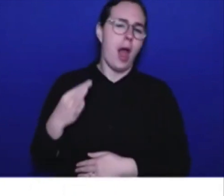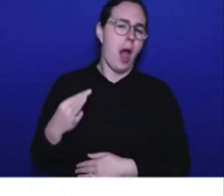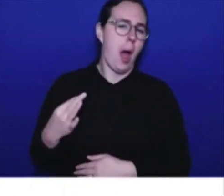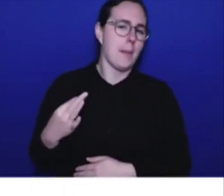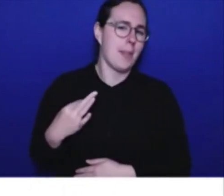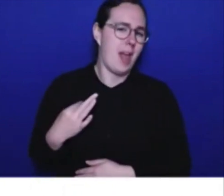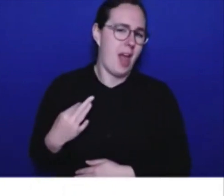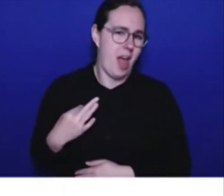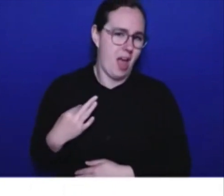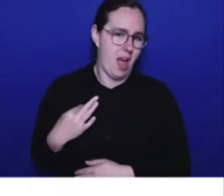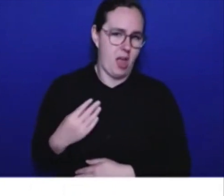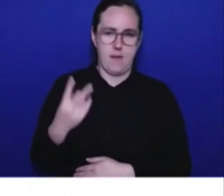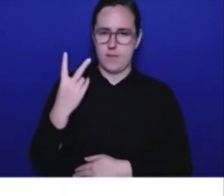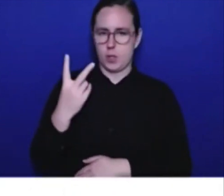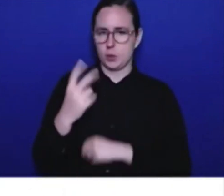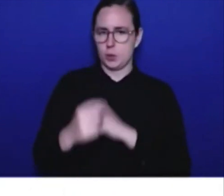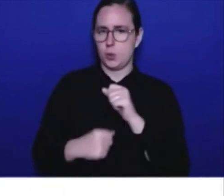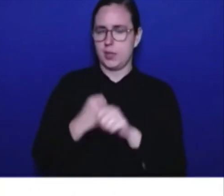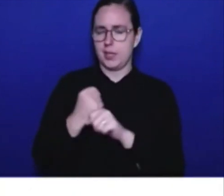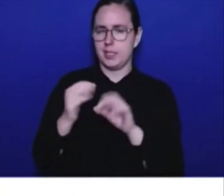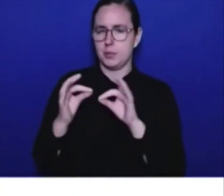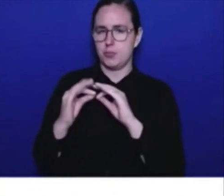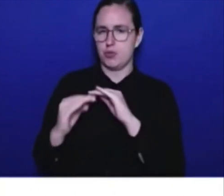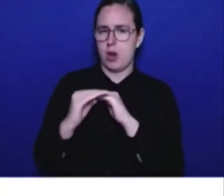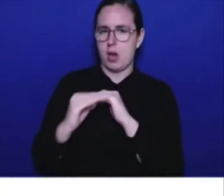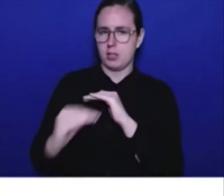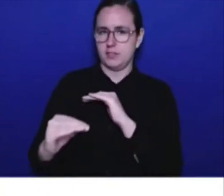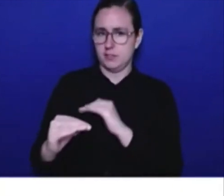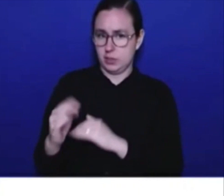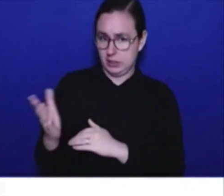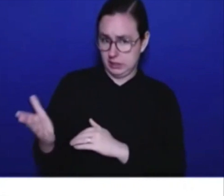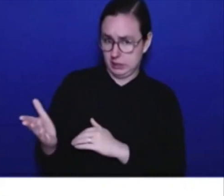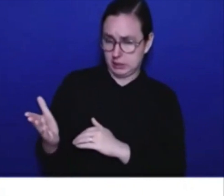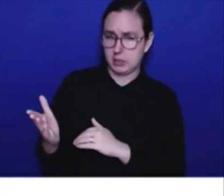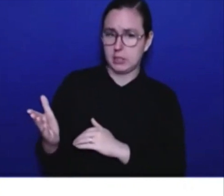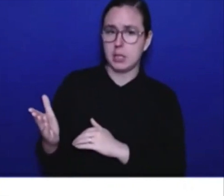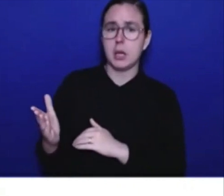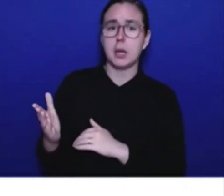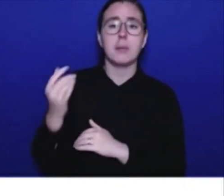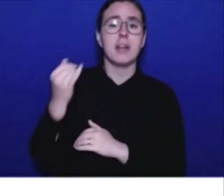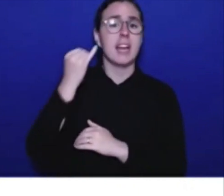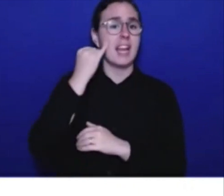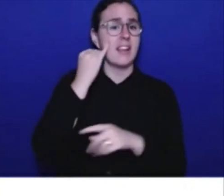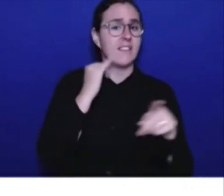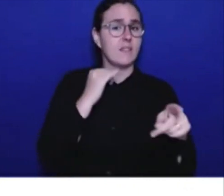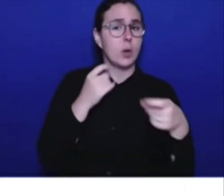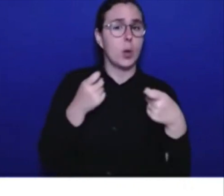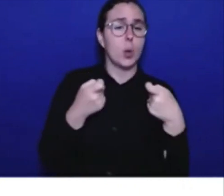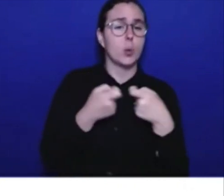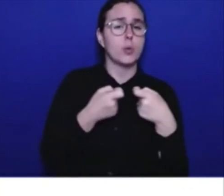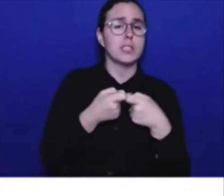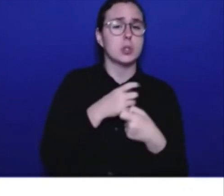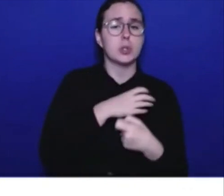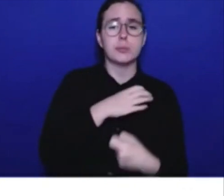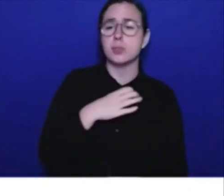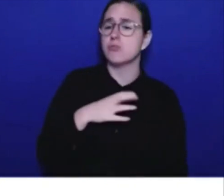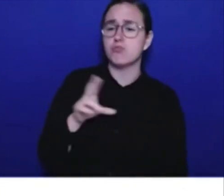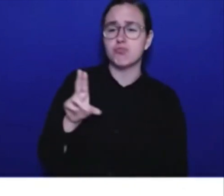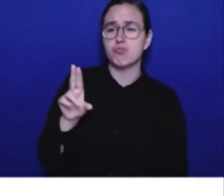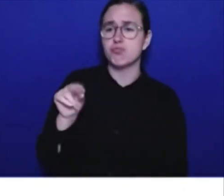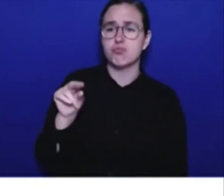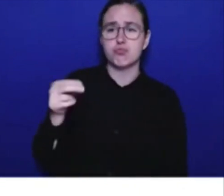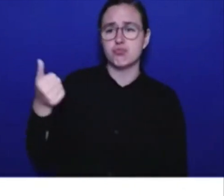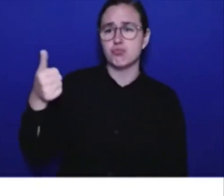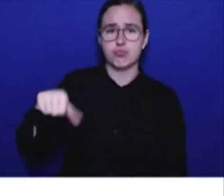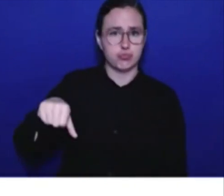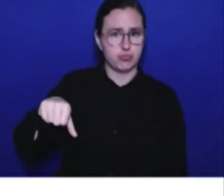rate freeze. Does that mean that if the Utilities Commission turns it down, you won't